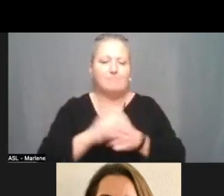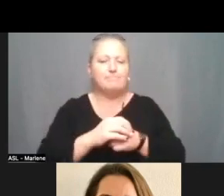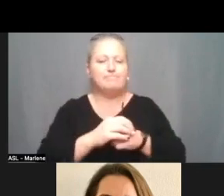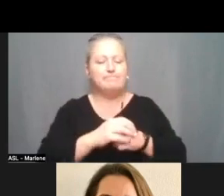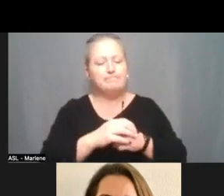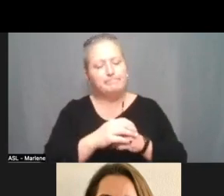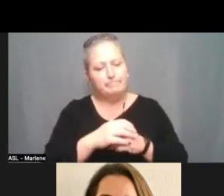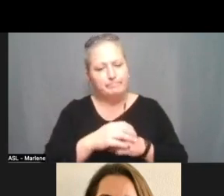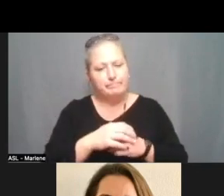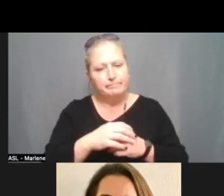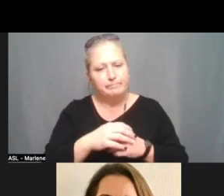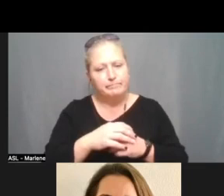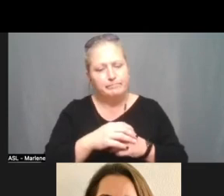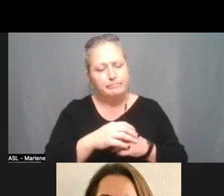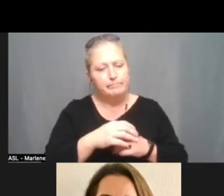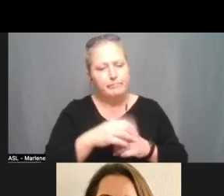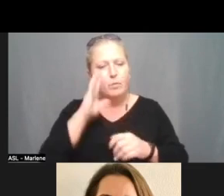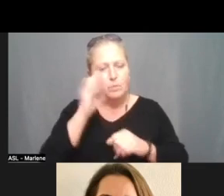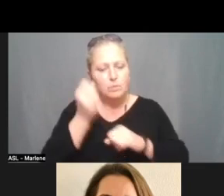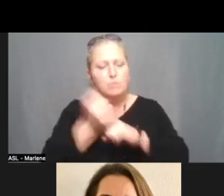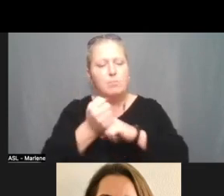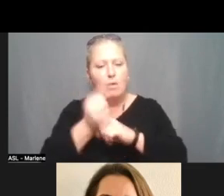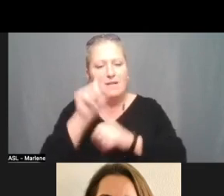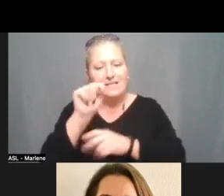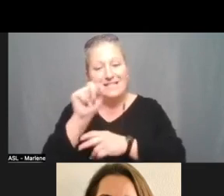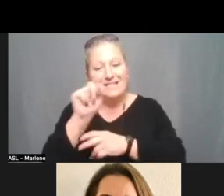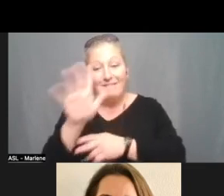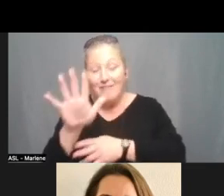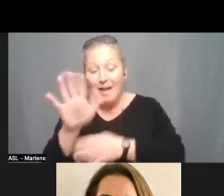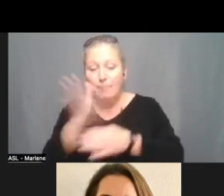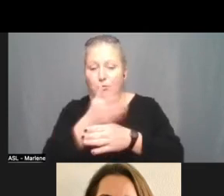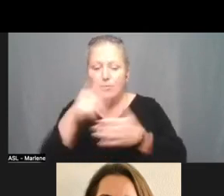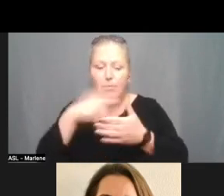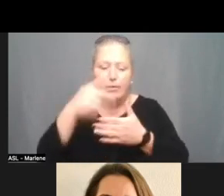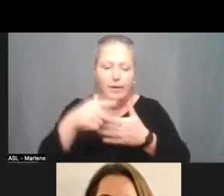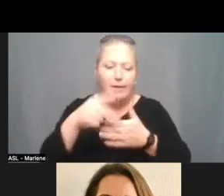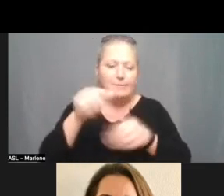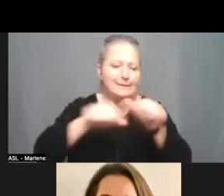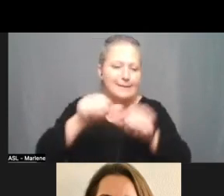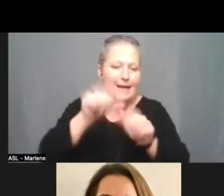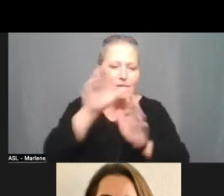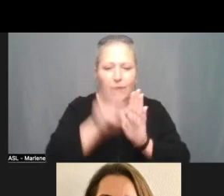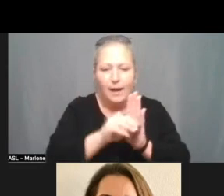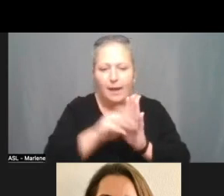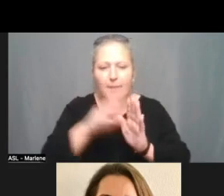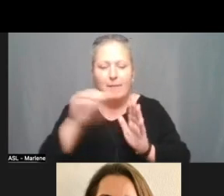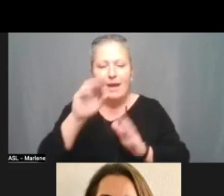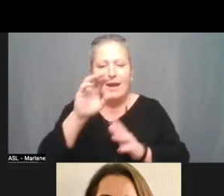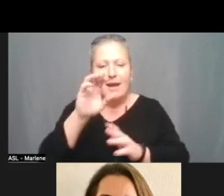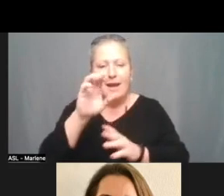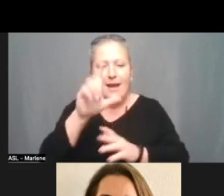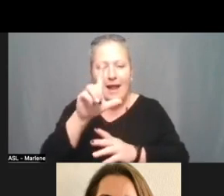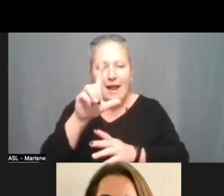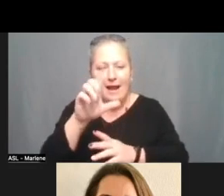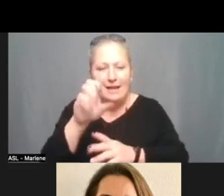And so, this will be supporting the TK5 music program, science curriculum, and ELD material, and a lot more.